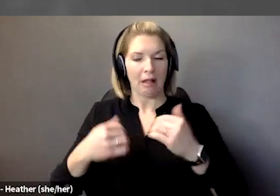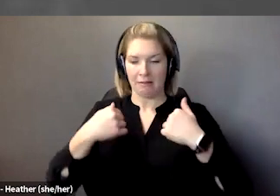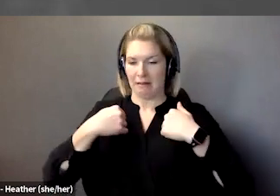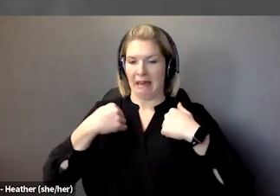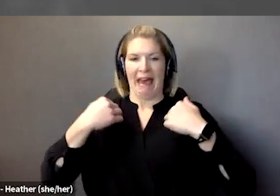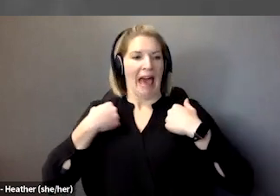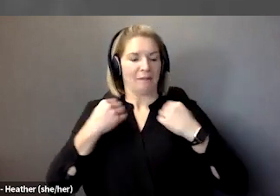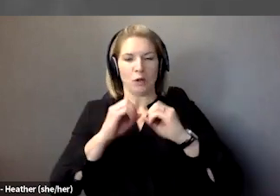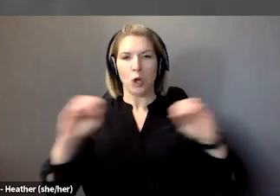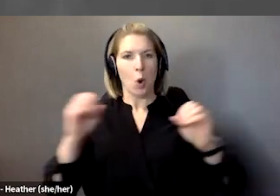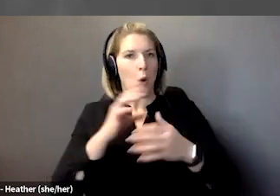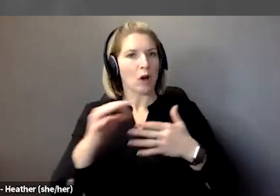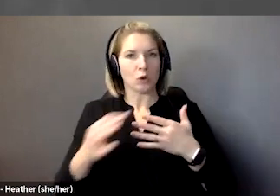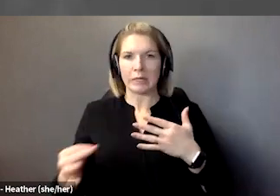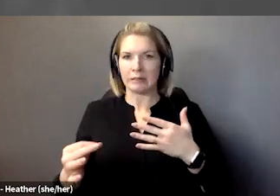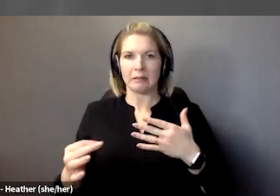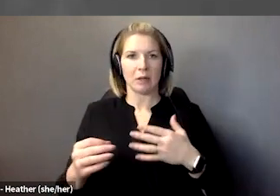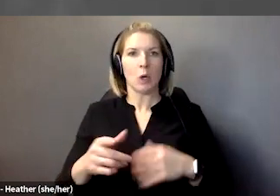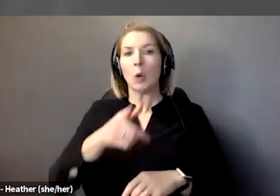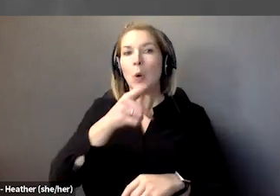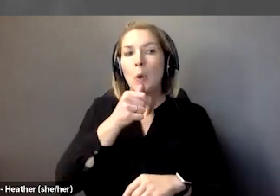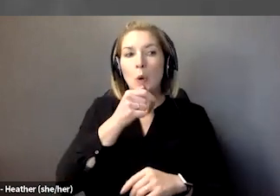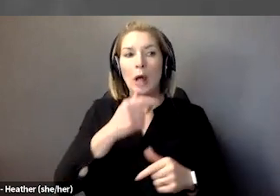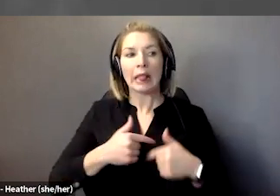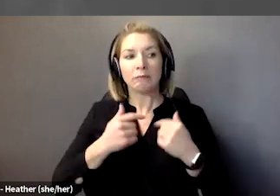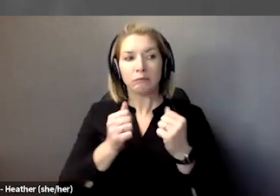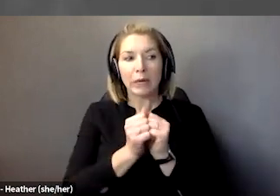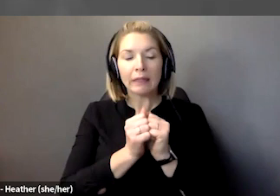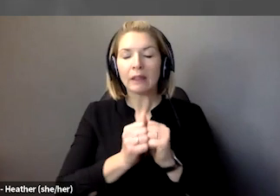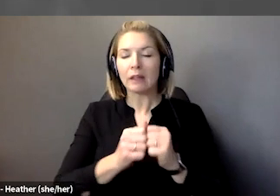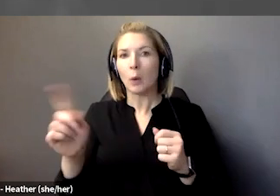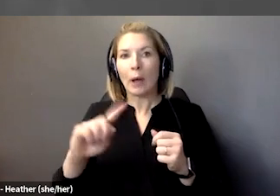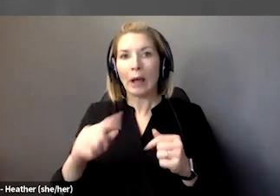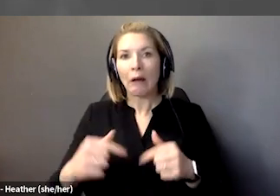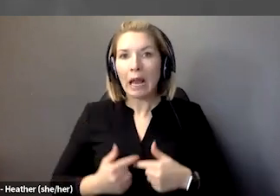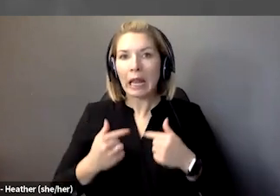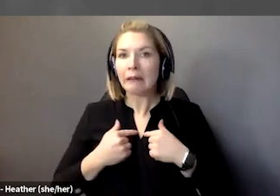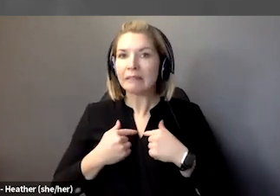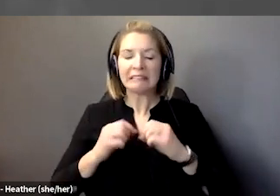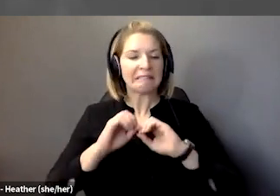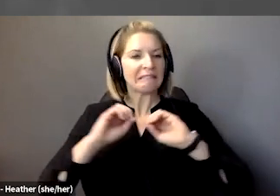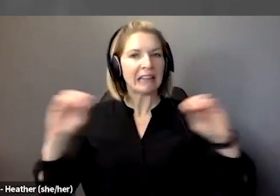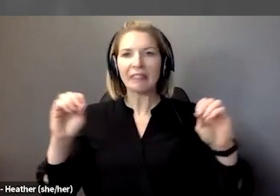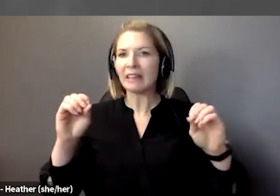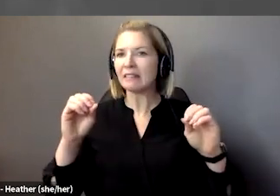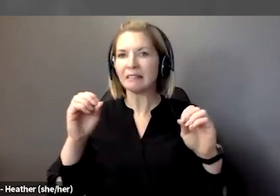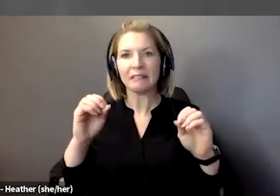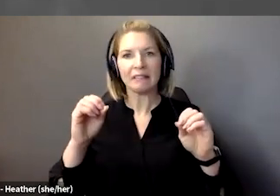where you live, how you live and with whom you live in those places. Jonathan. You got no choice